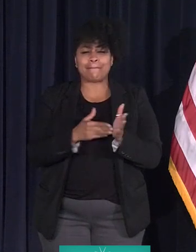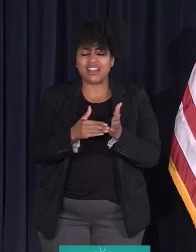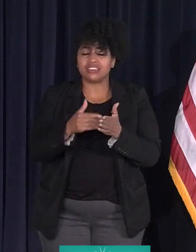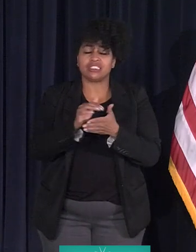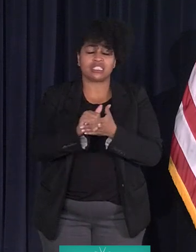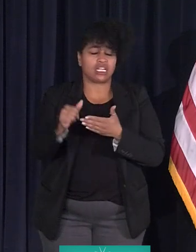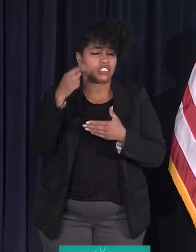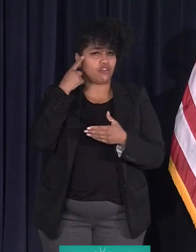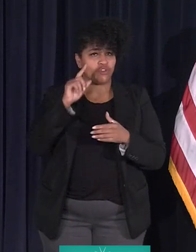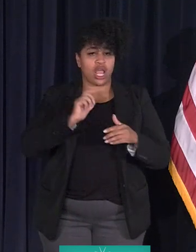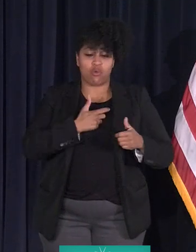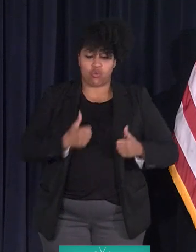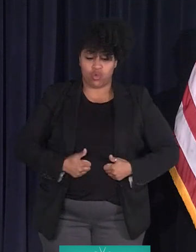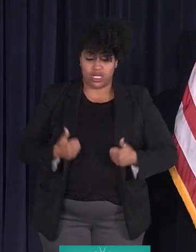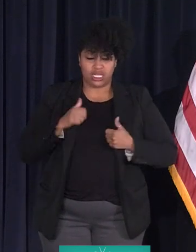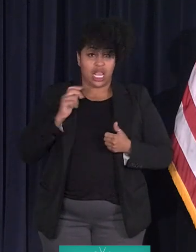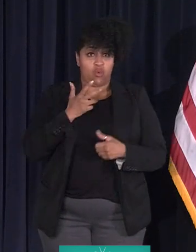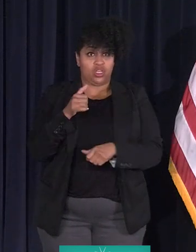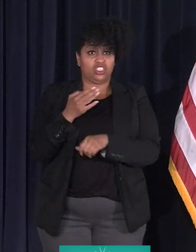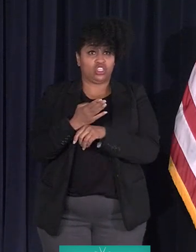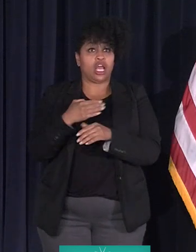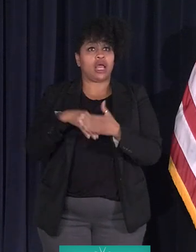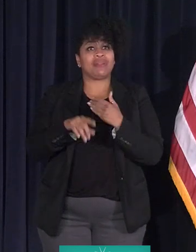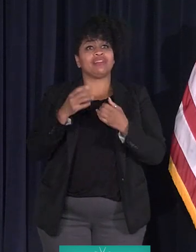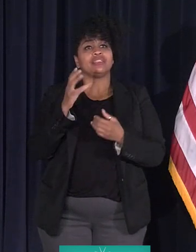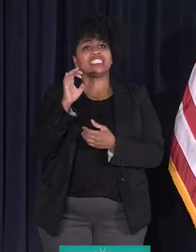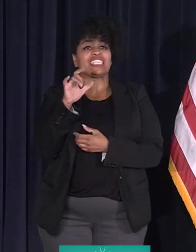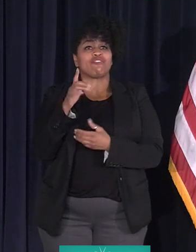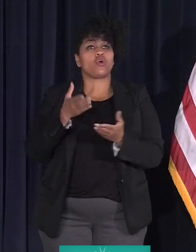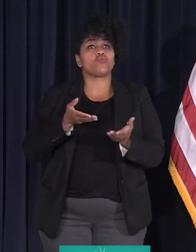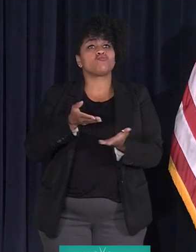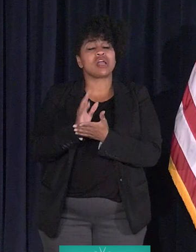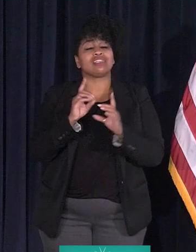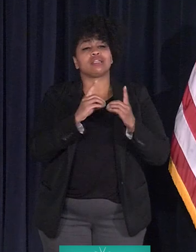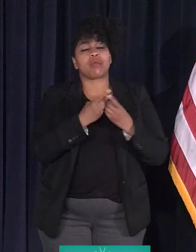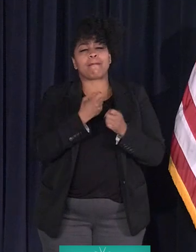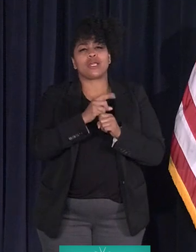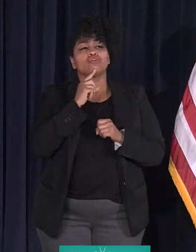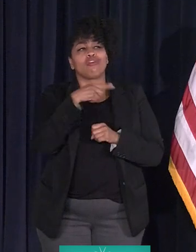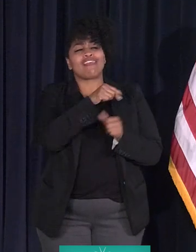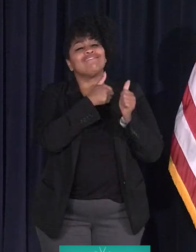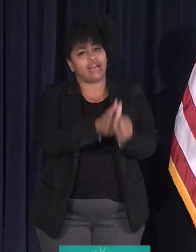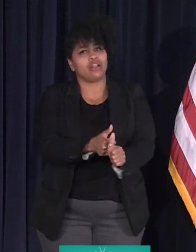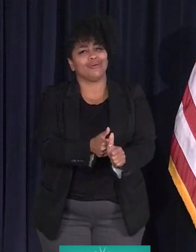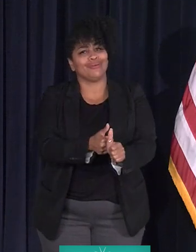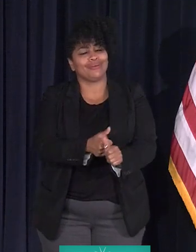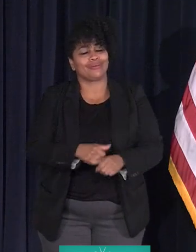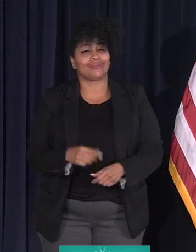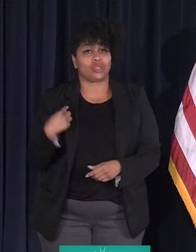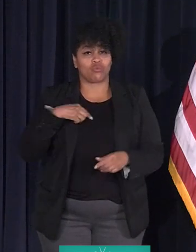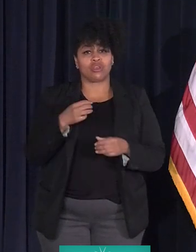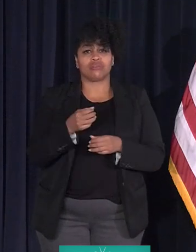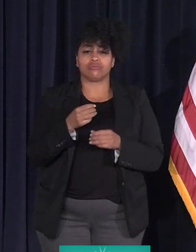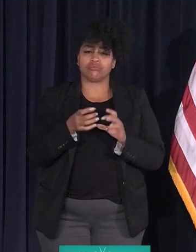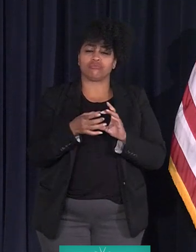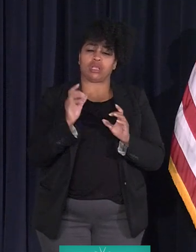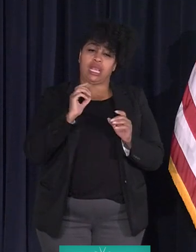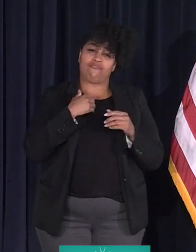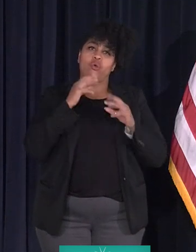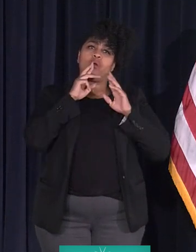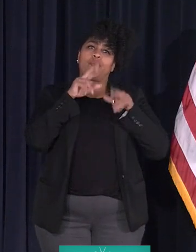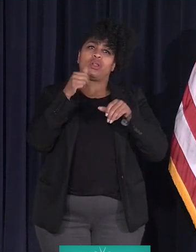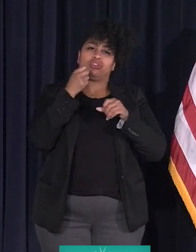it is our job in the Civil Rights Department to make sure these commitments are kept. We release twice a year our community benefits report.